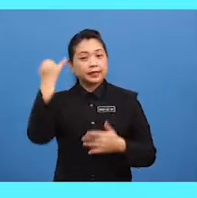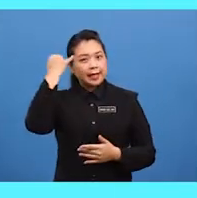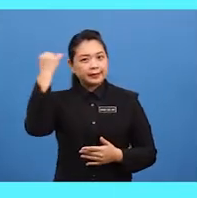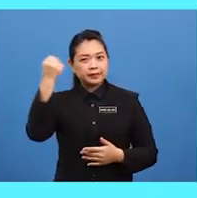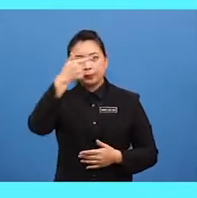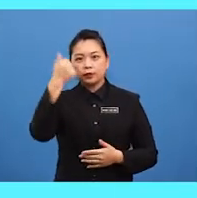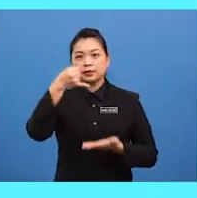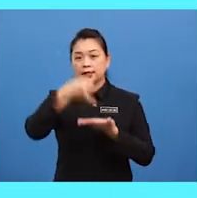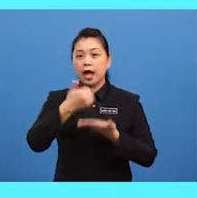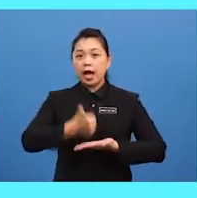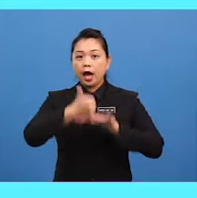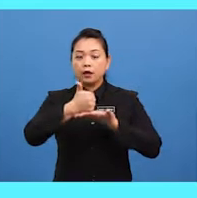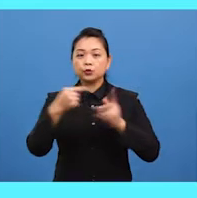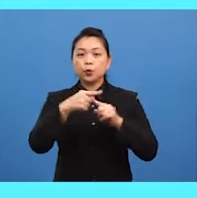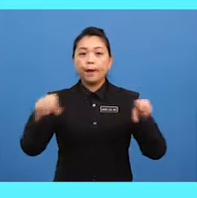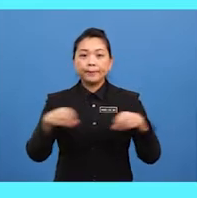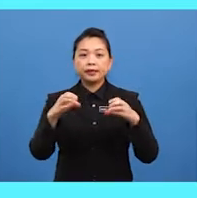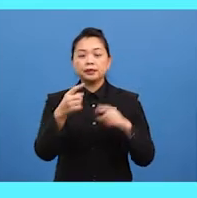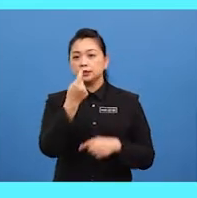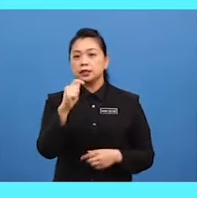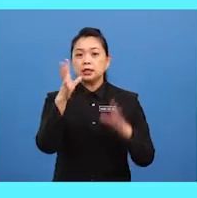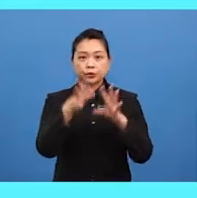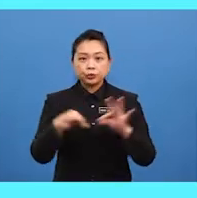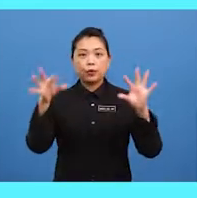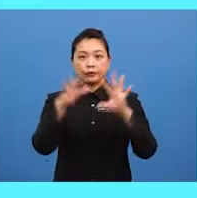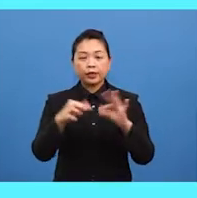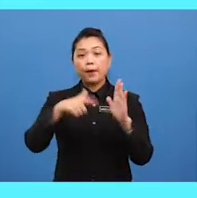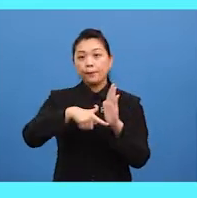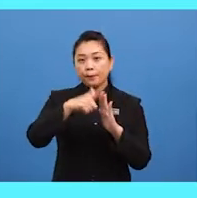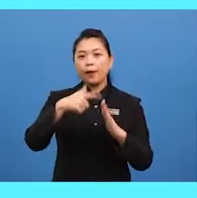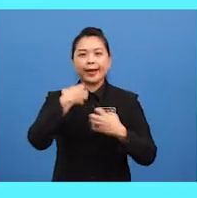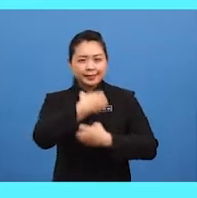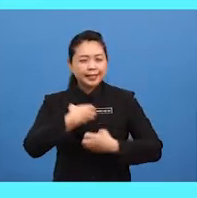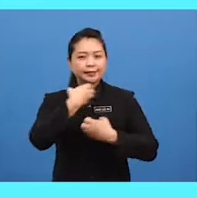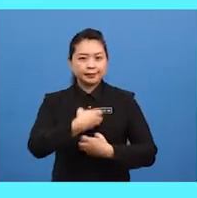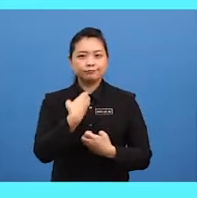because it helps to make the story more exciting